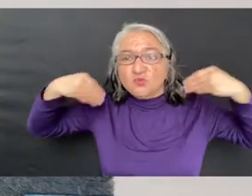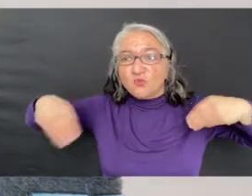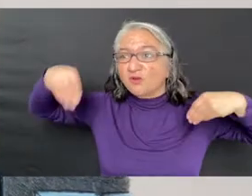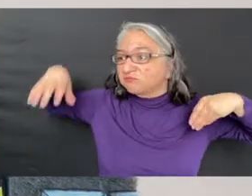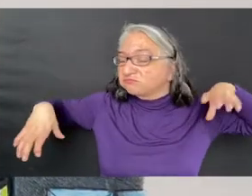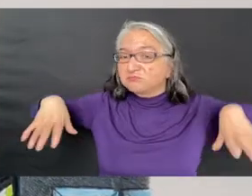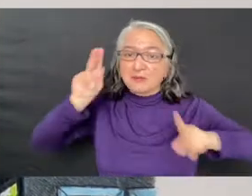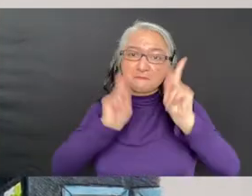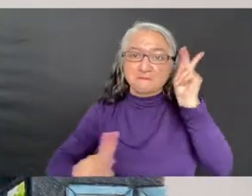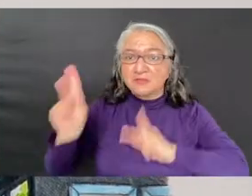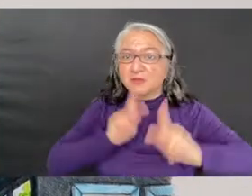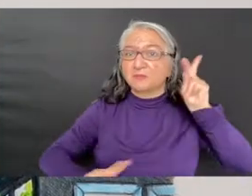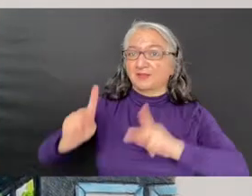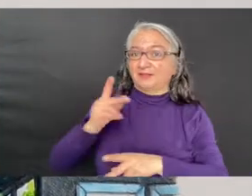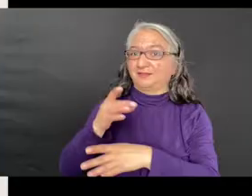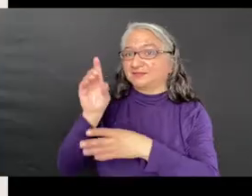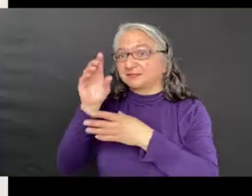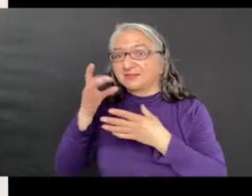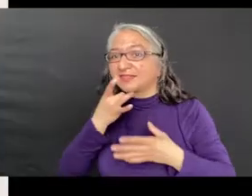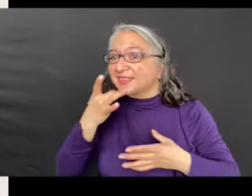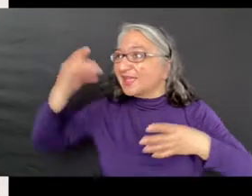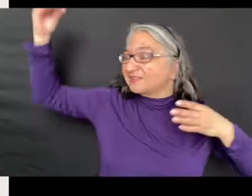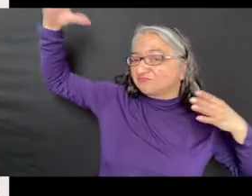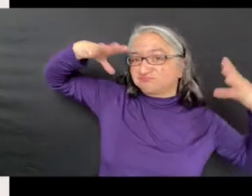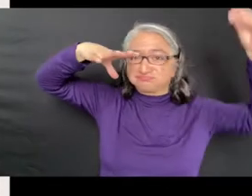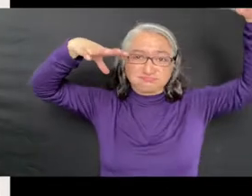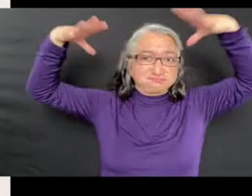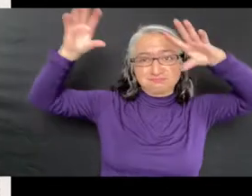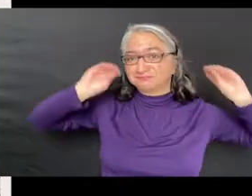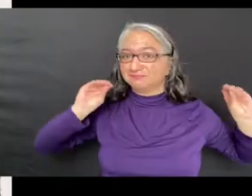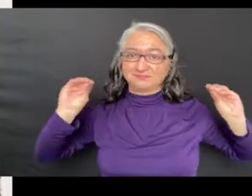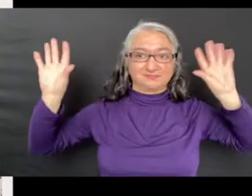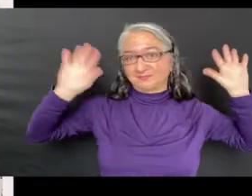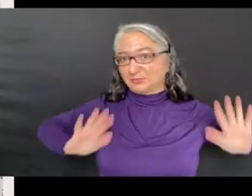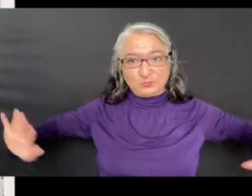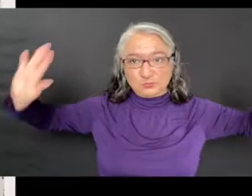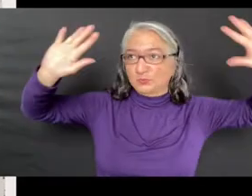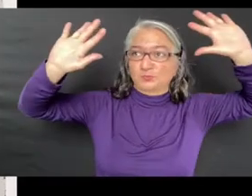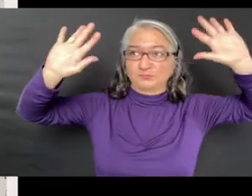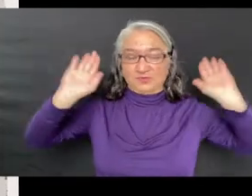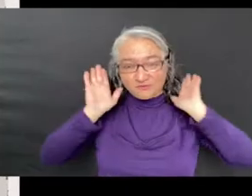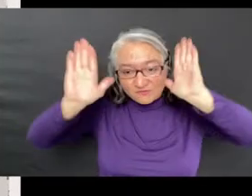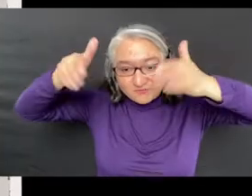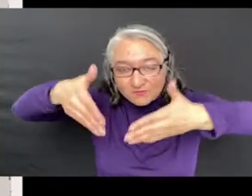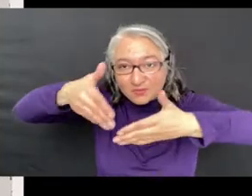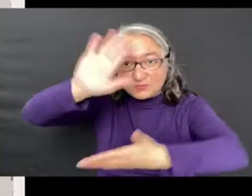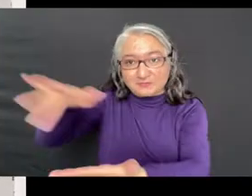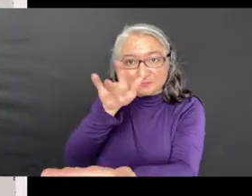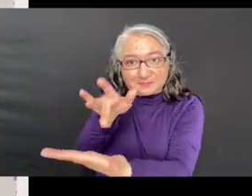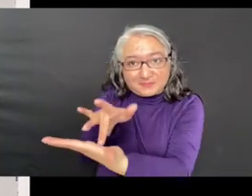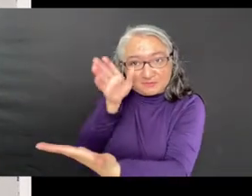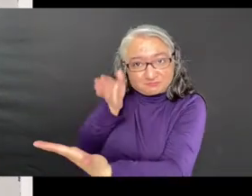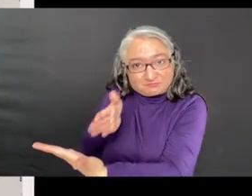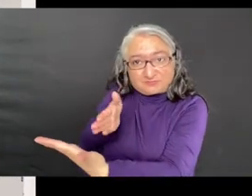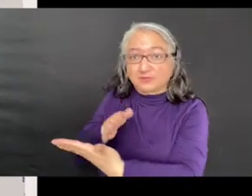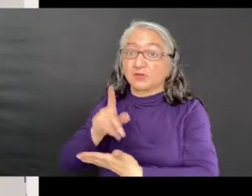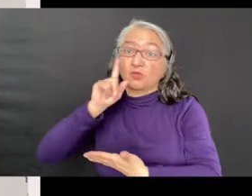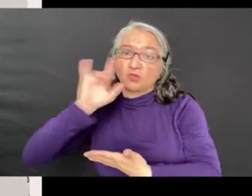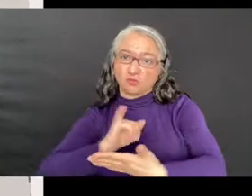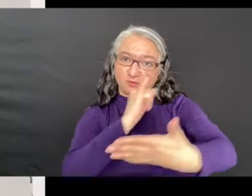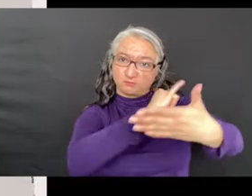people, or even the sky. Although the images may appear hyper-realistic, this is not